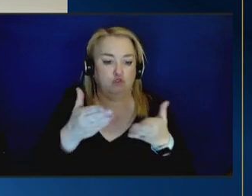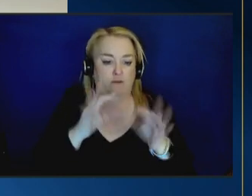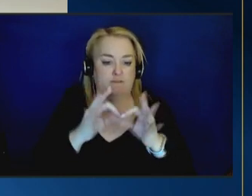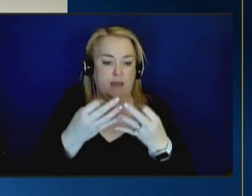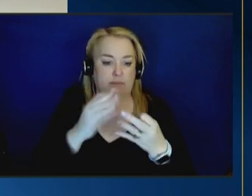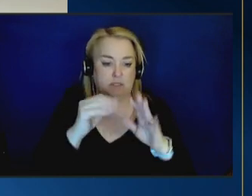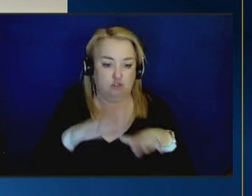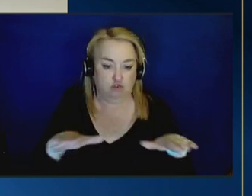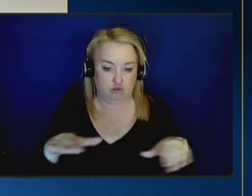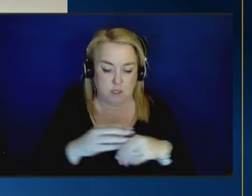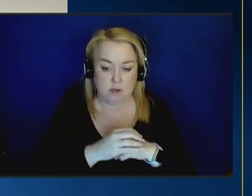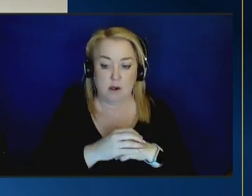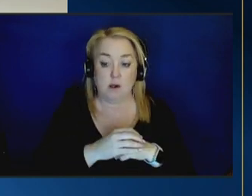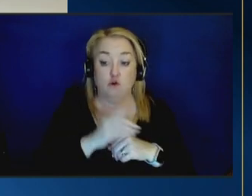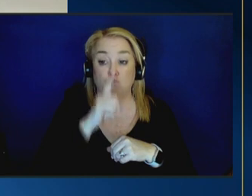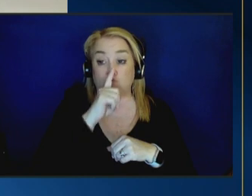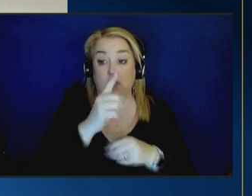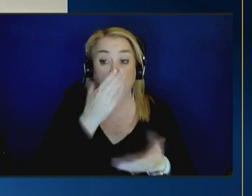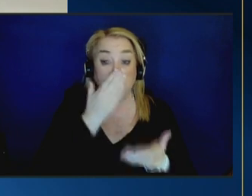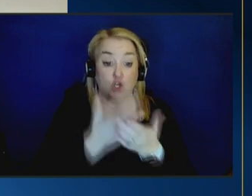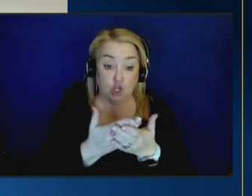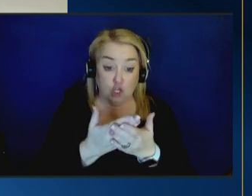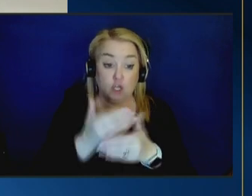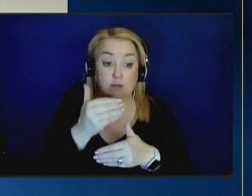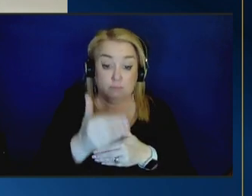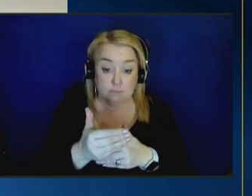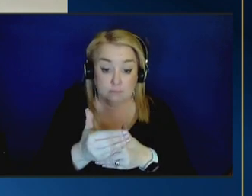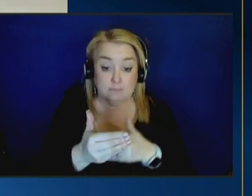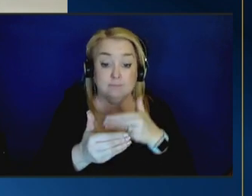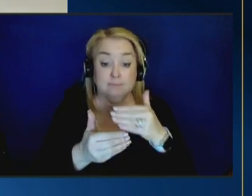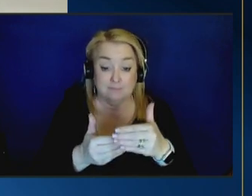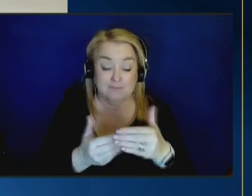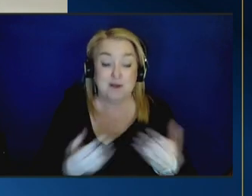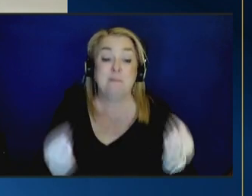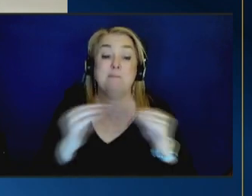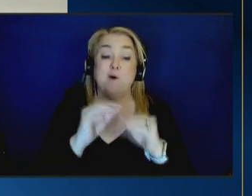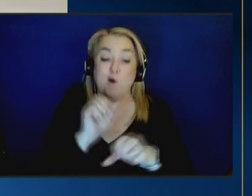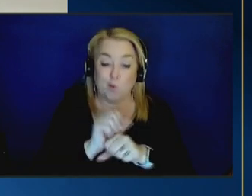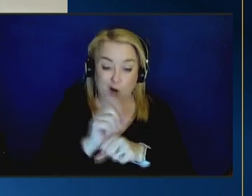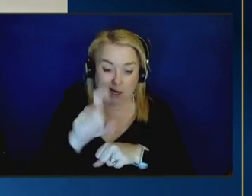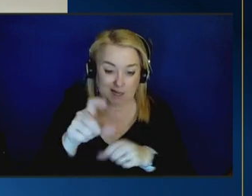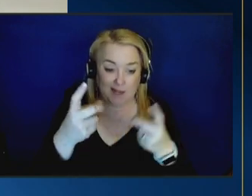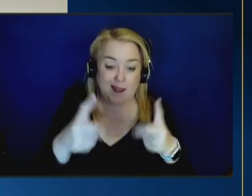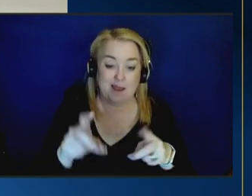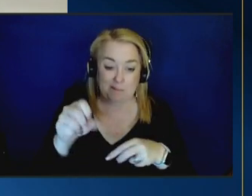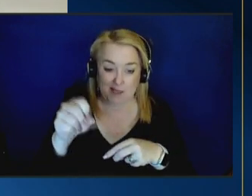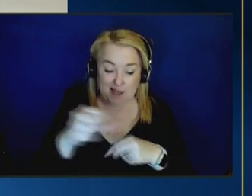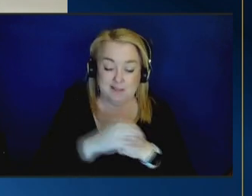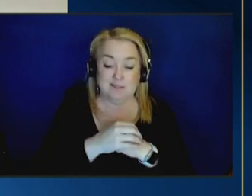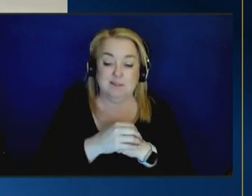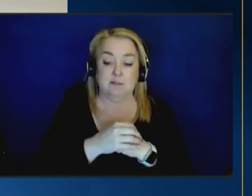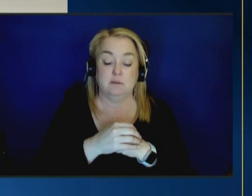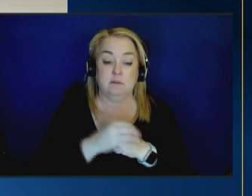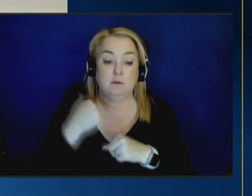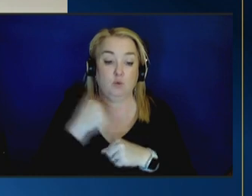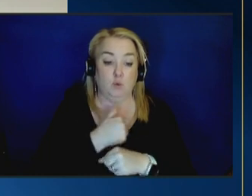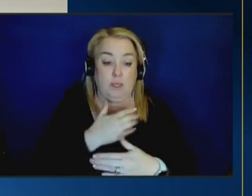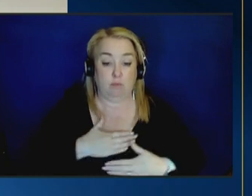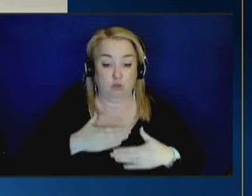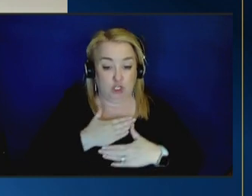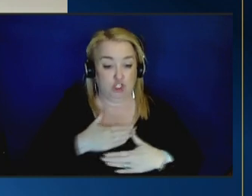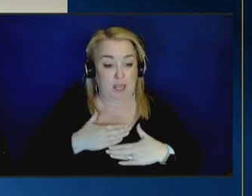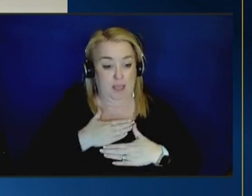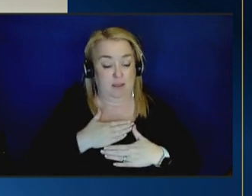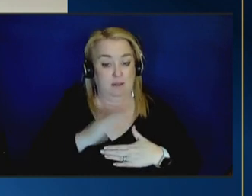really good first steps a lot more work to do as we've all acknowledged and uh appreciate the comments about